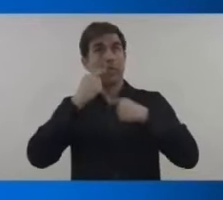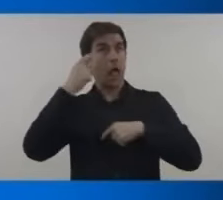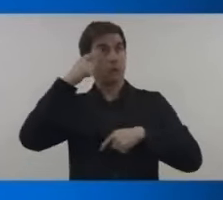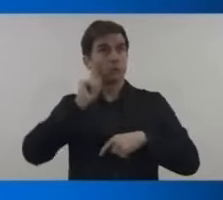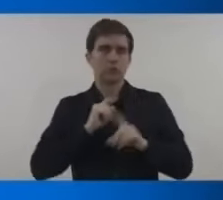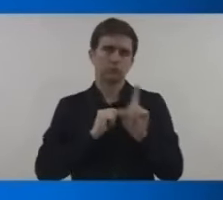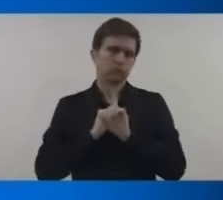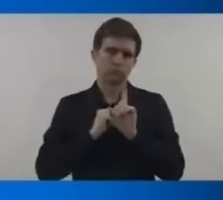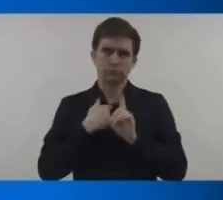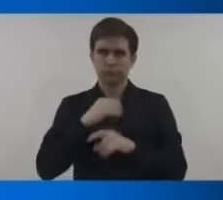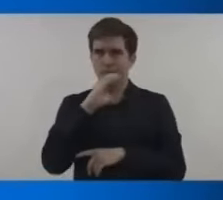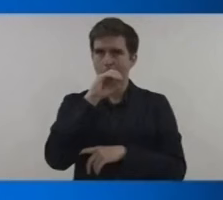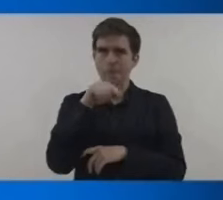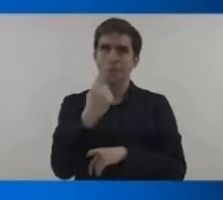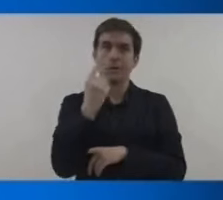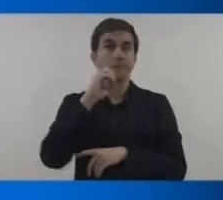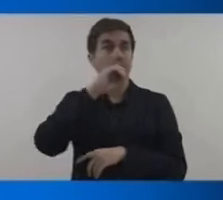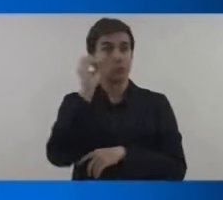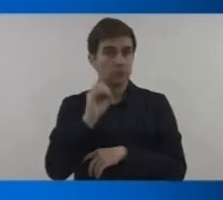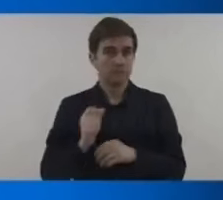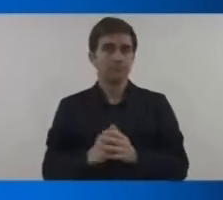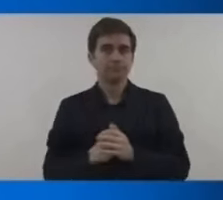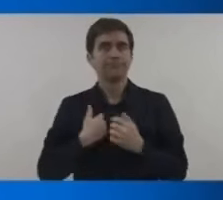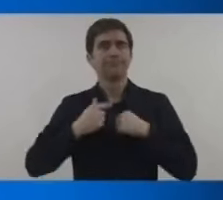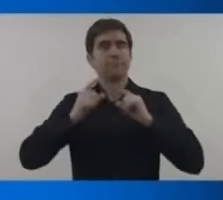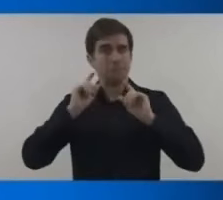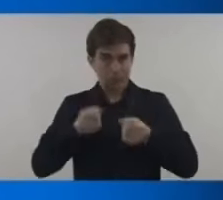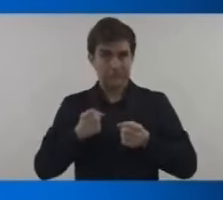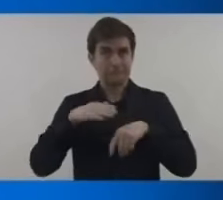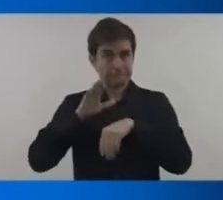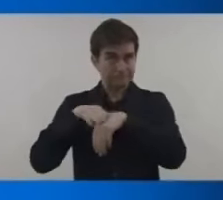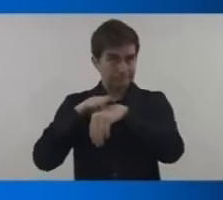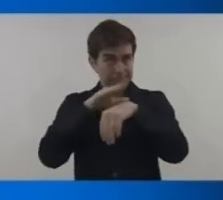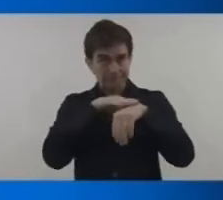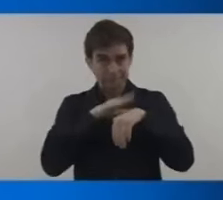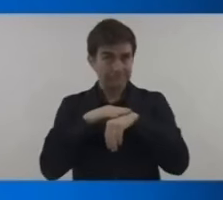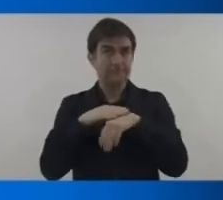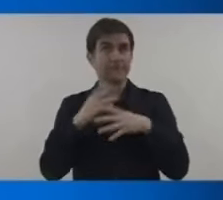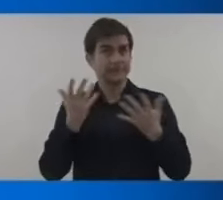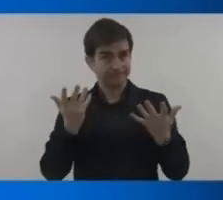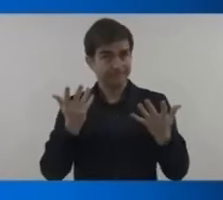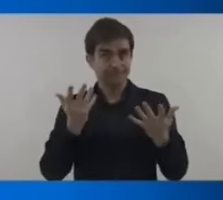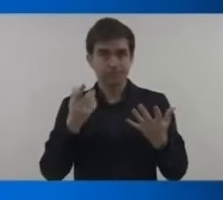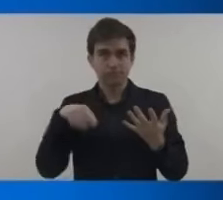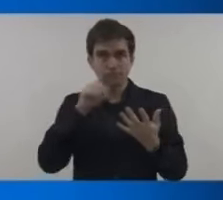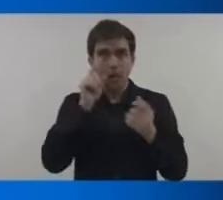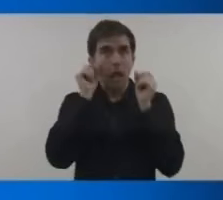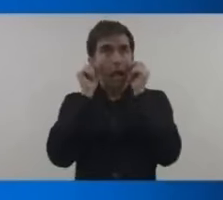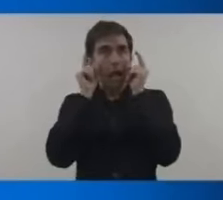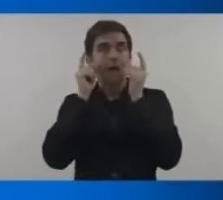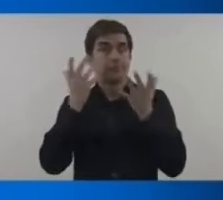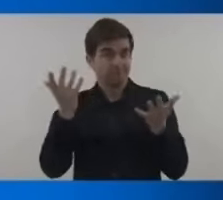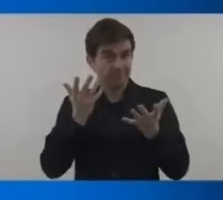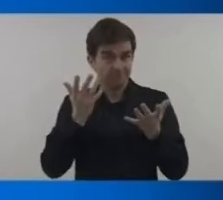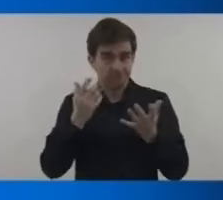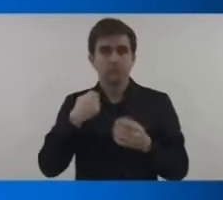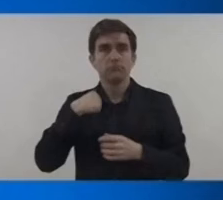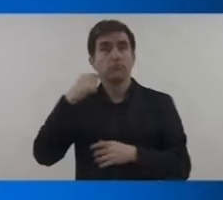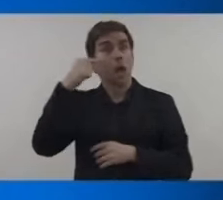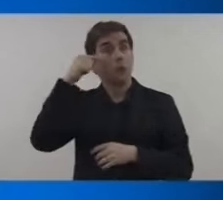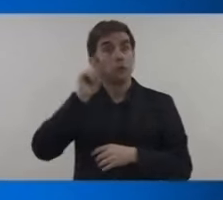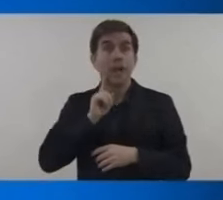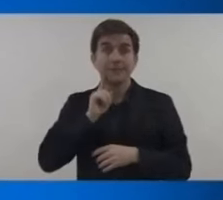every natural resource whether it's oil gas wind sun gold silver copper